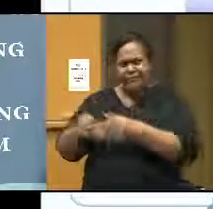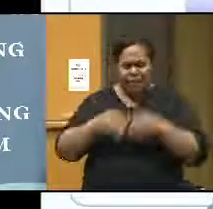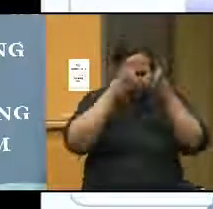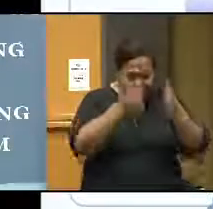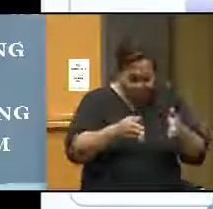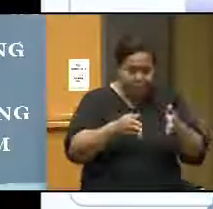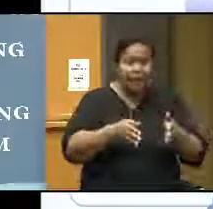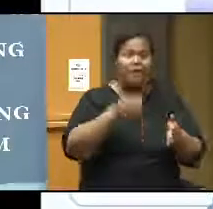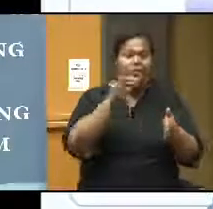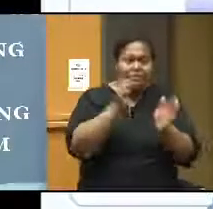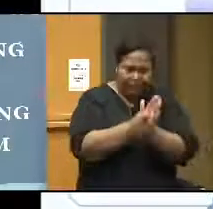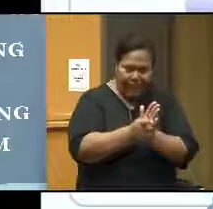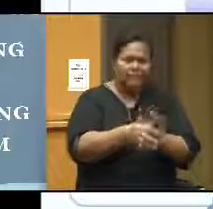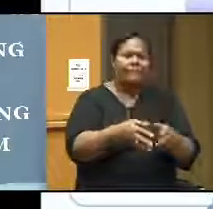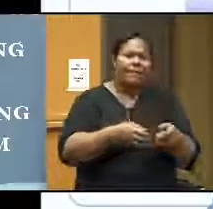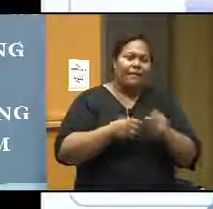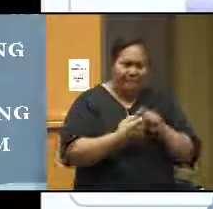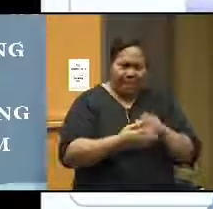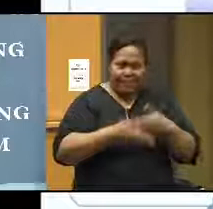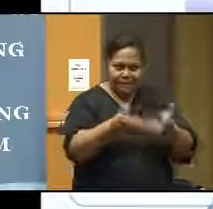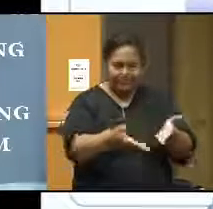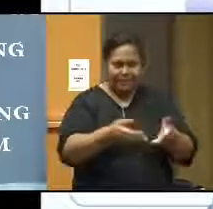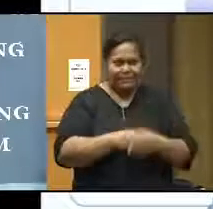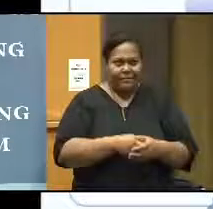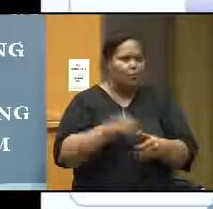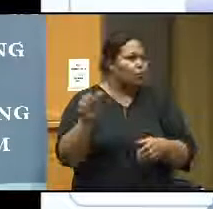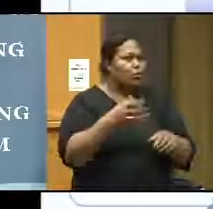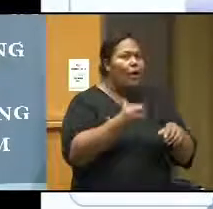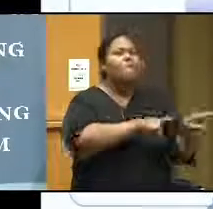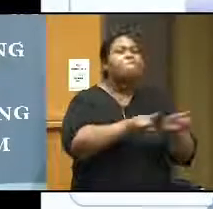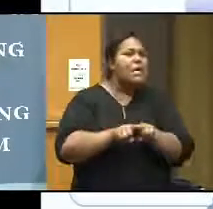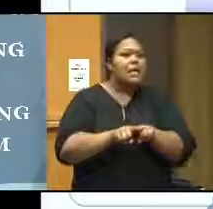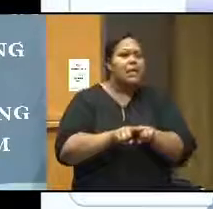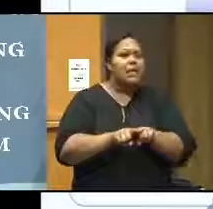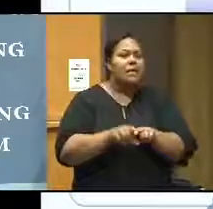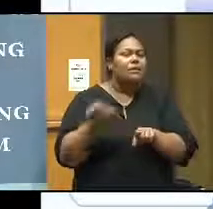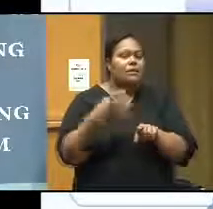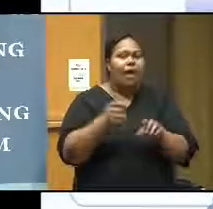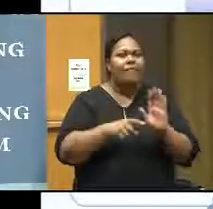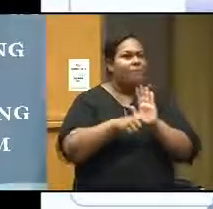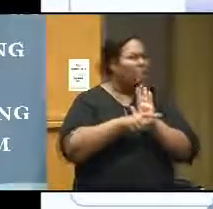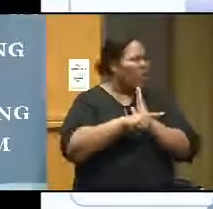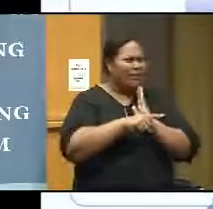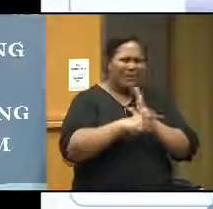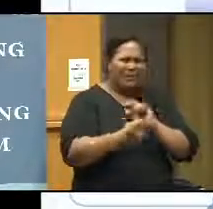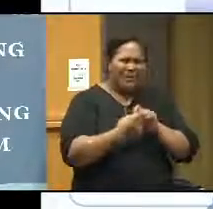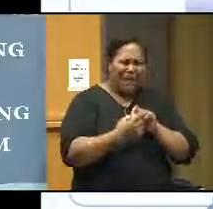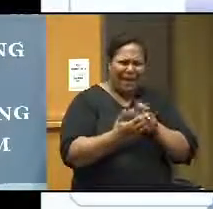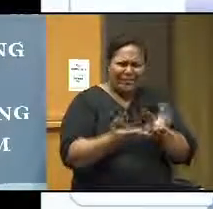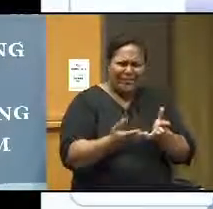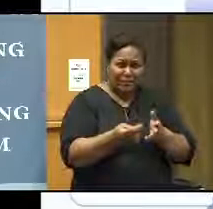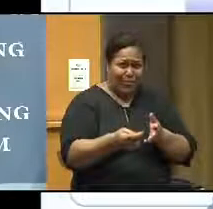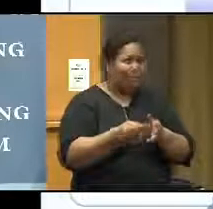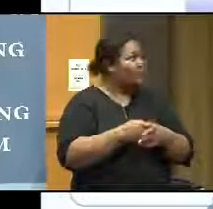Then the meaningful, the feedback must have a meaning. The students must be able to make positive out of it. And then the